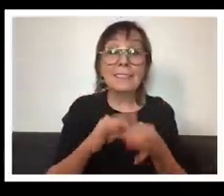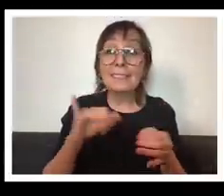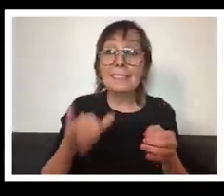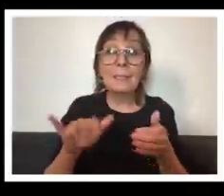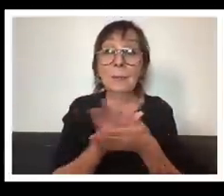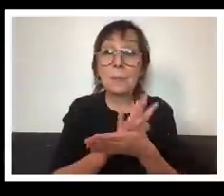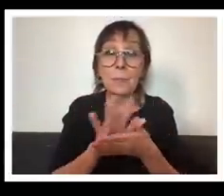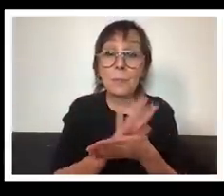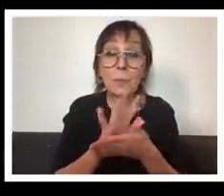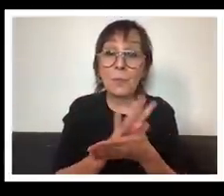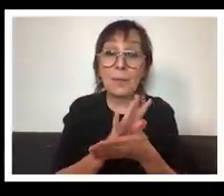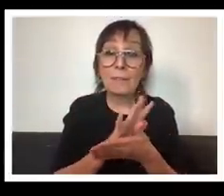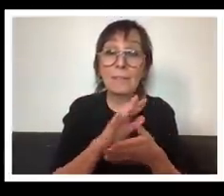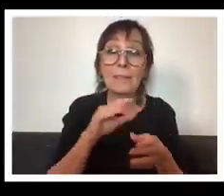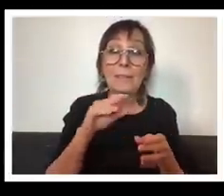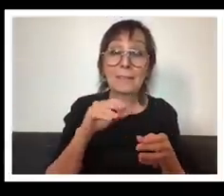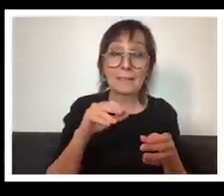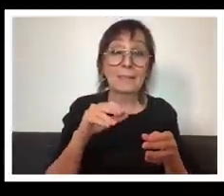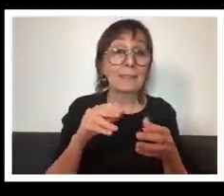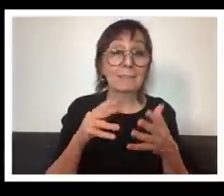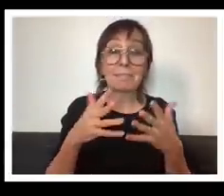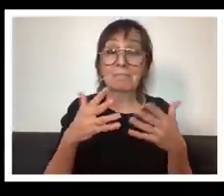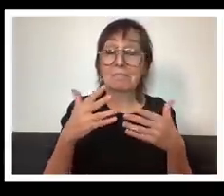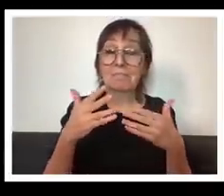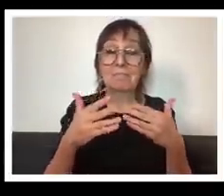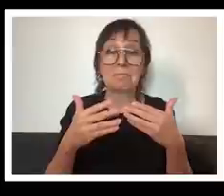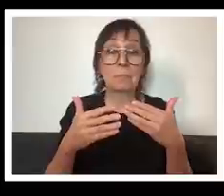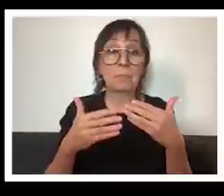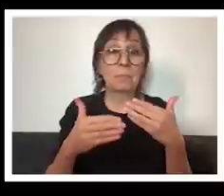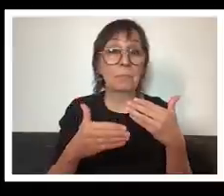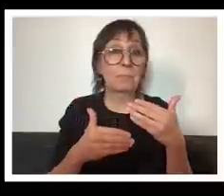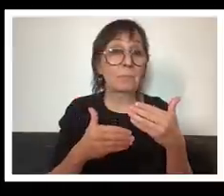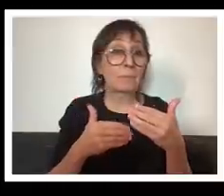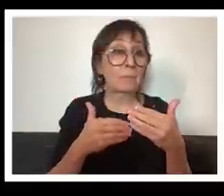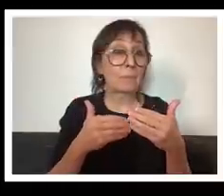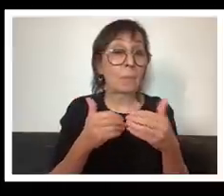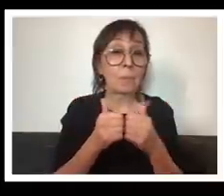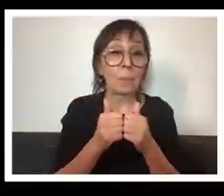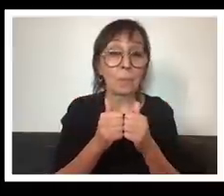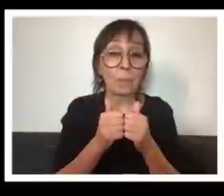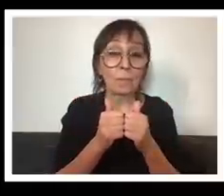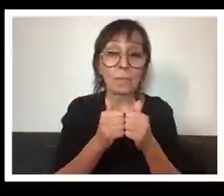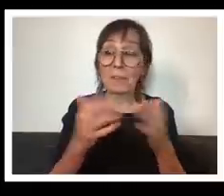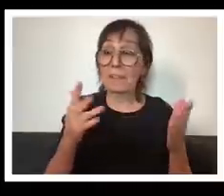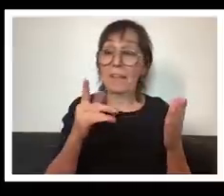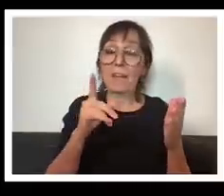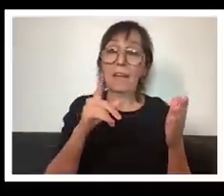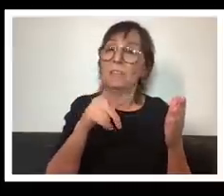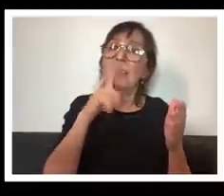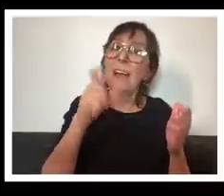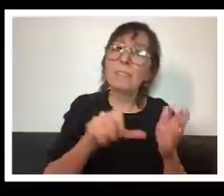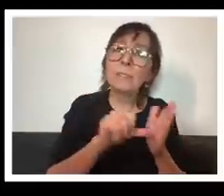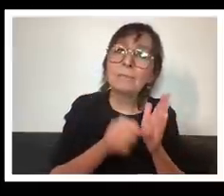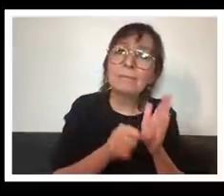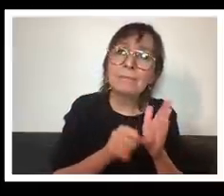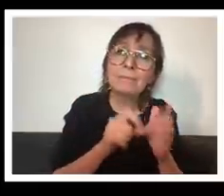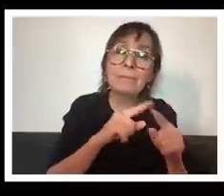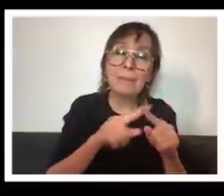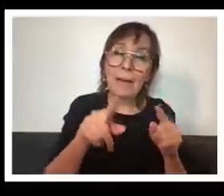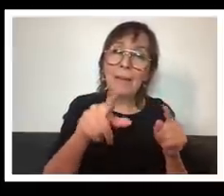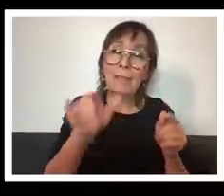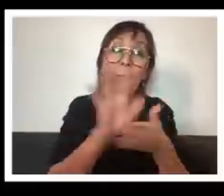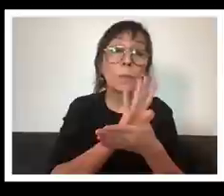in stride without really uh having to underscore it it highlighted the power of